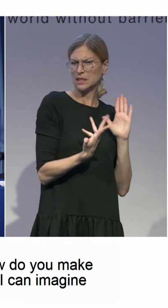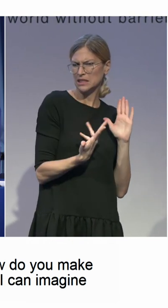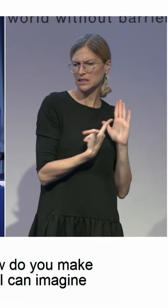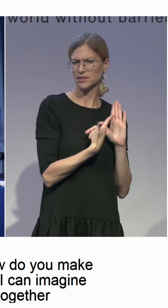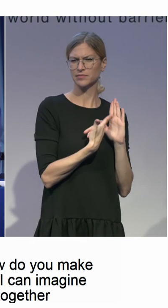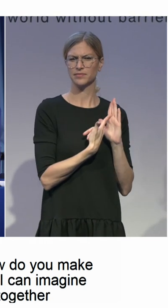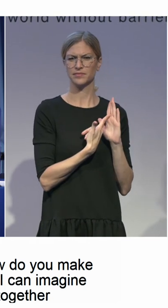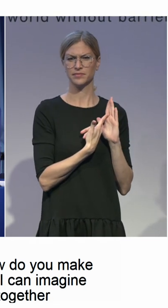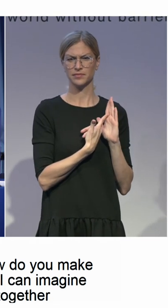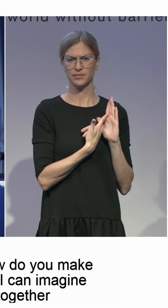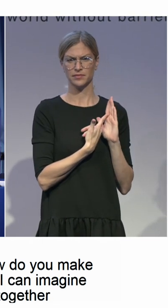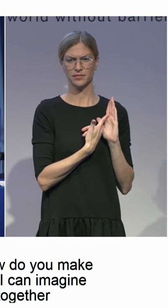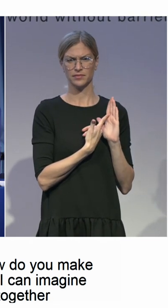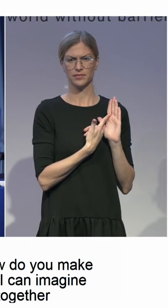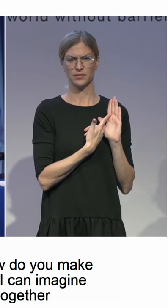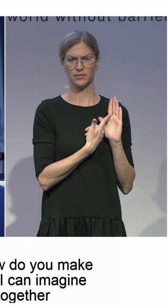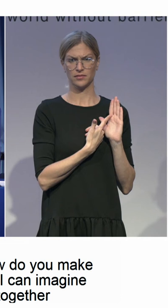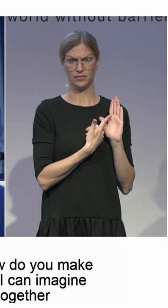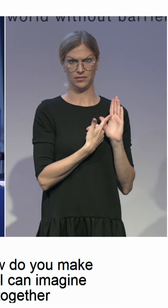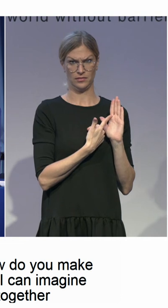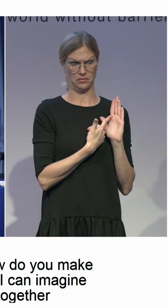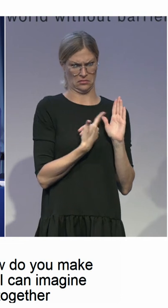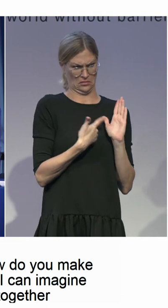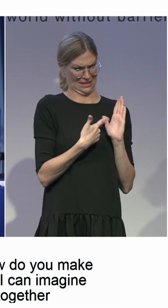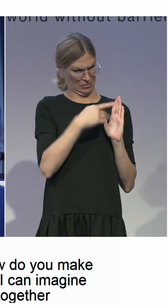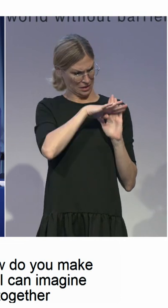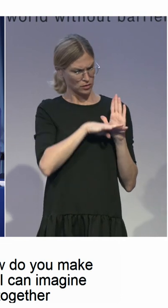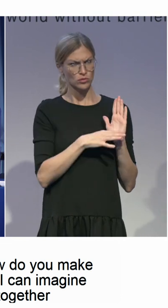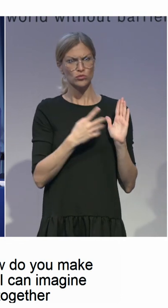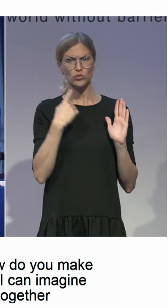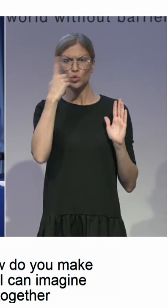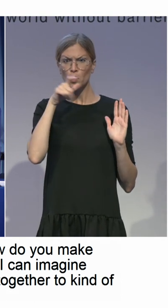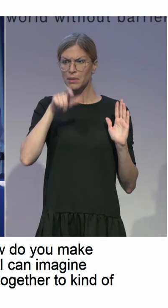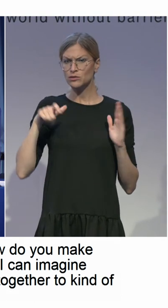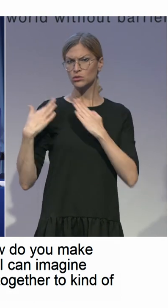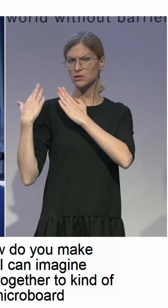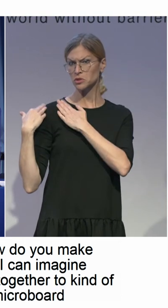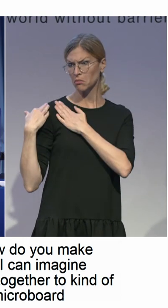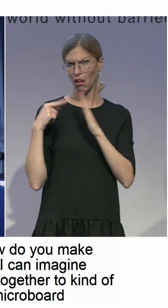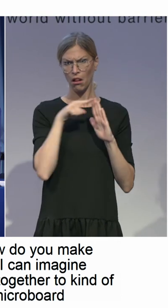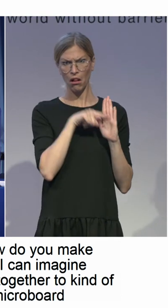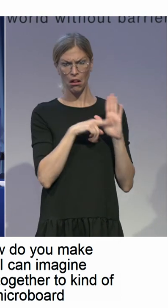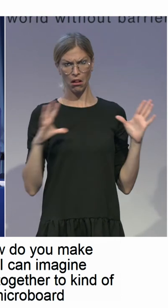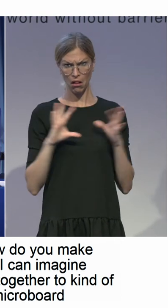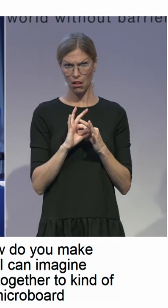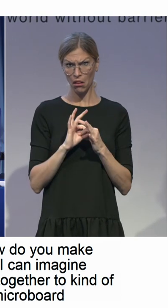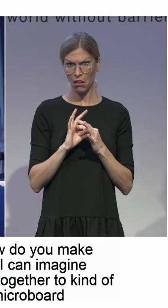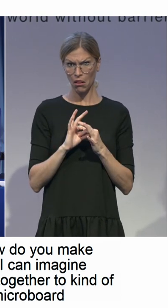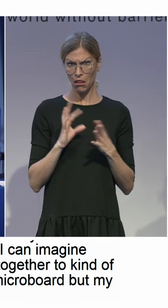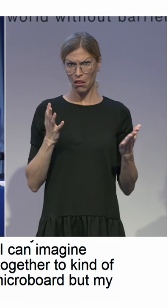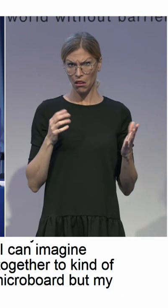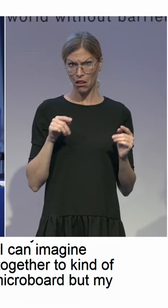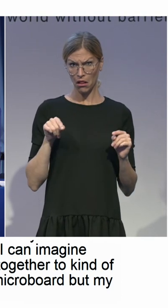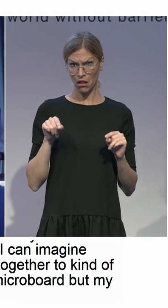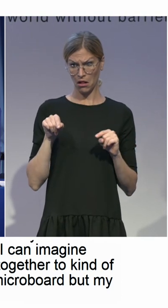people in control of the microboard. But my question is, does this person always have full legal capacity to